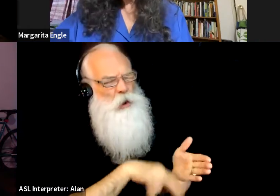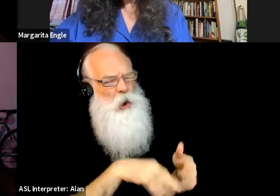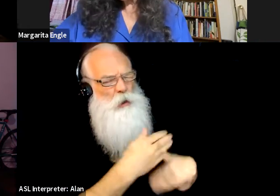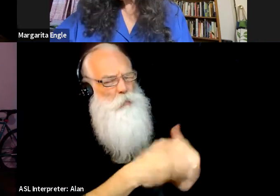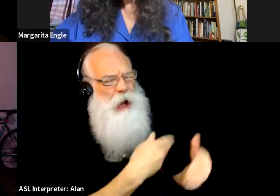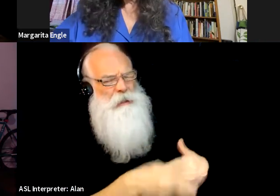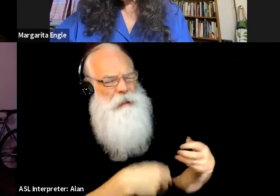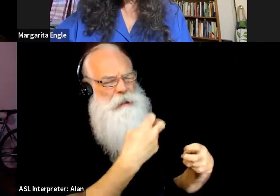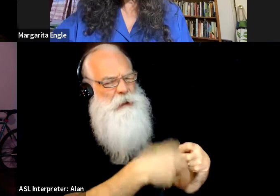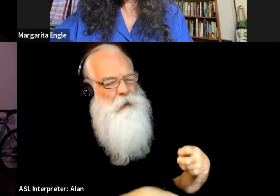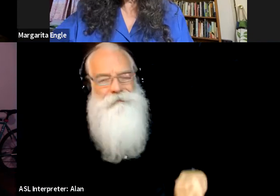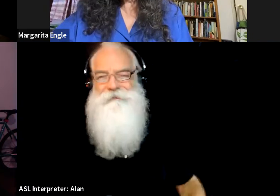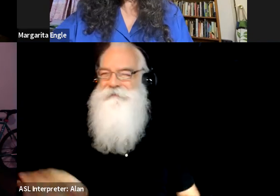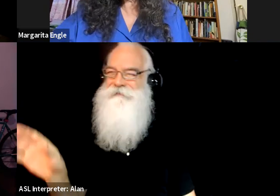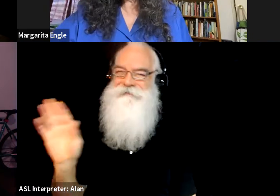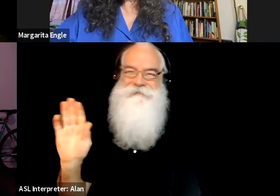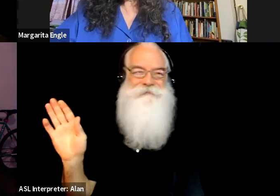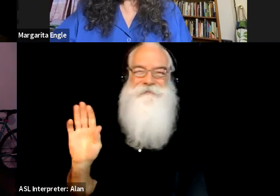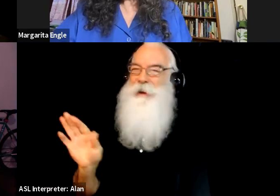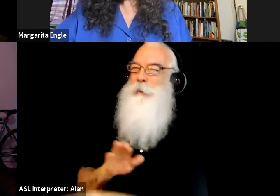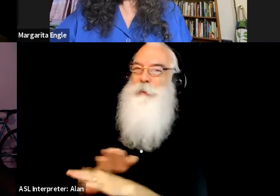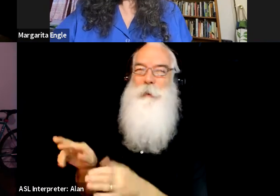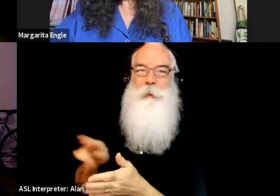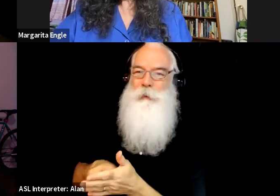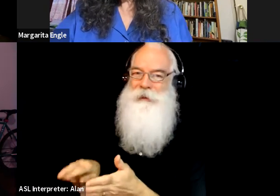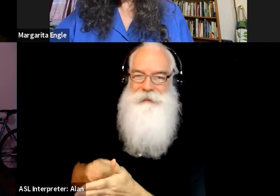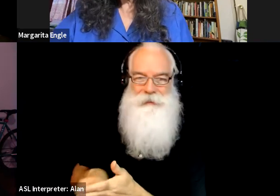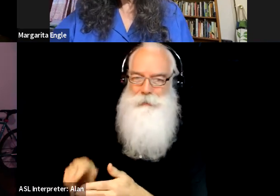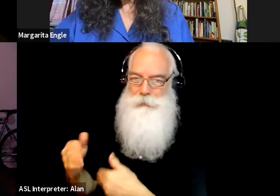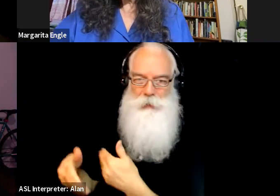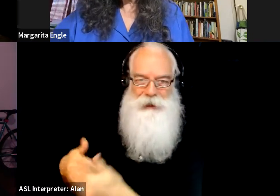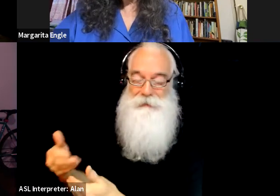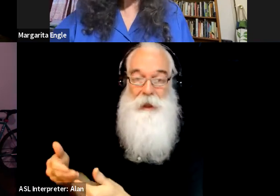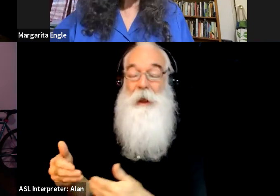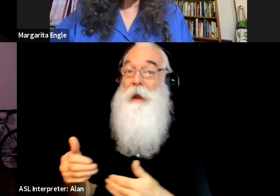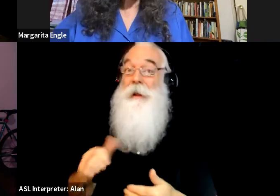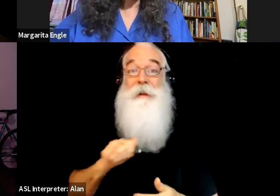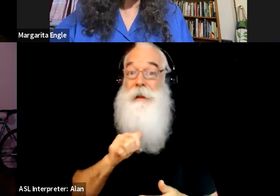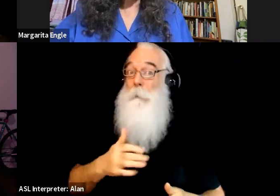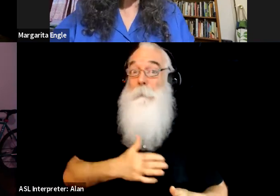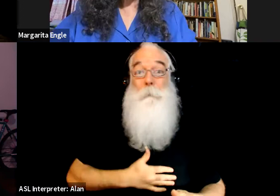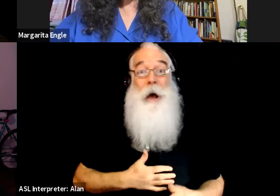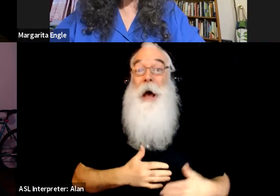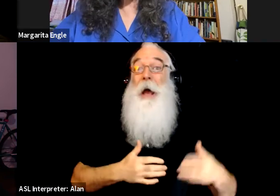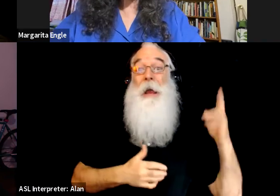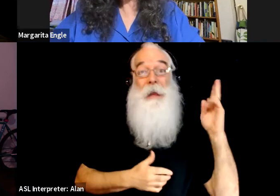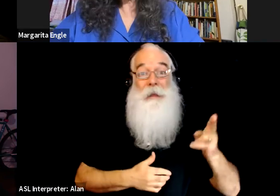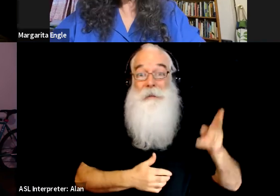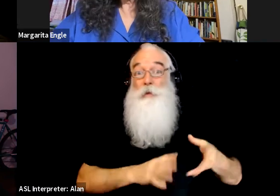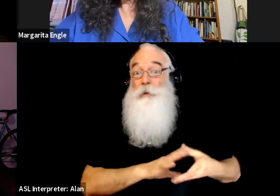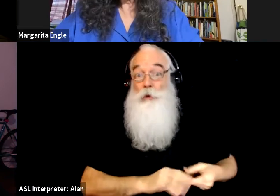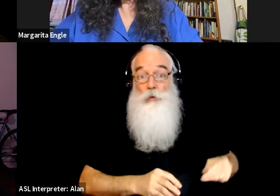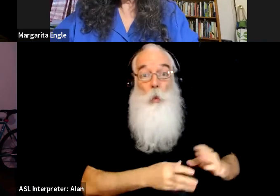while there was no research process, this is a book, even though it's not a memoir, it's a book that I wrote from